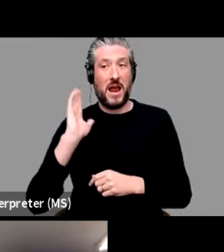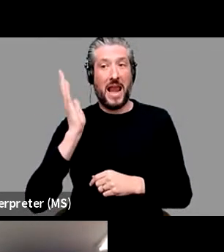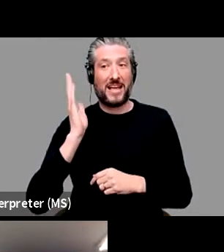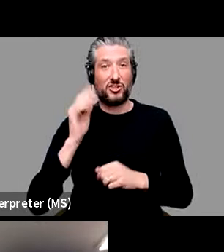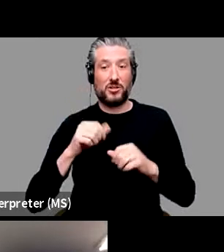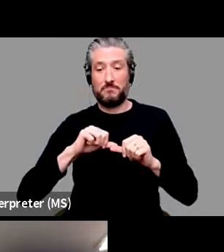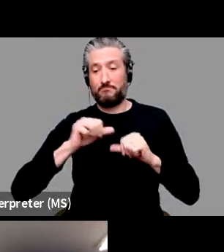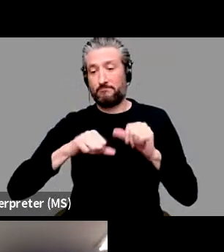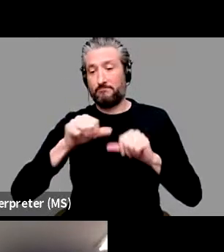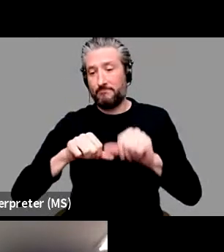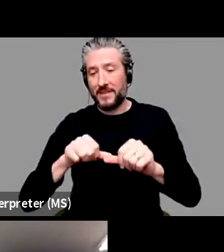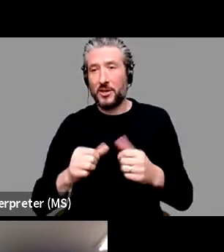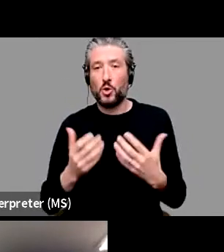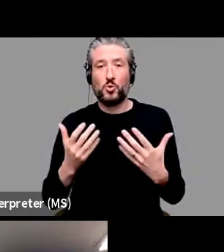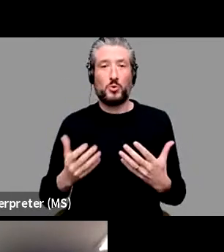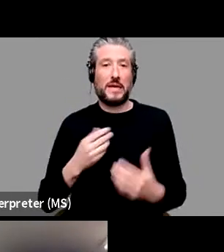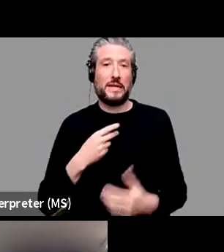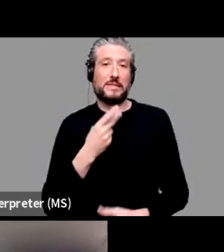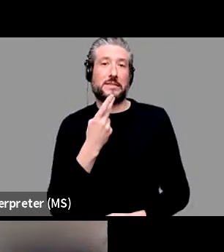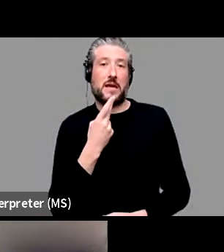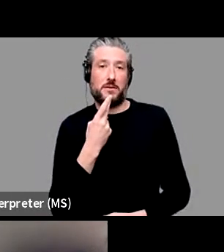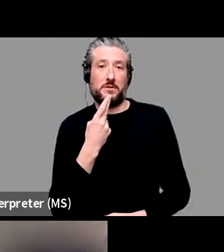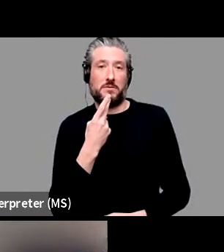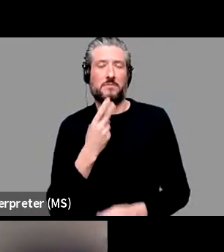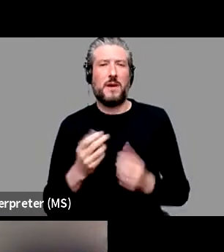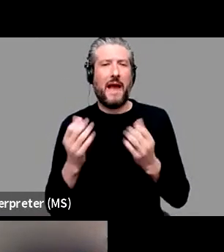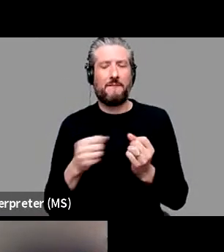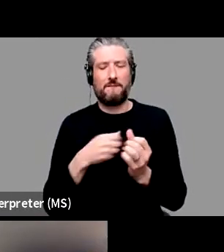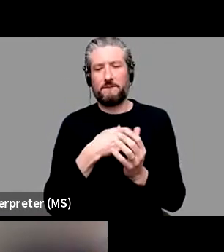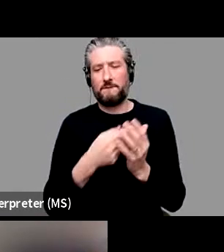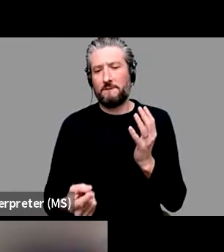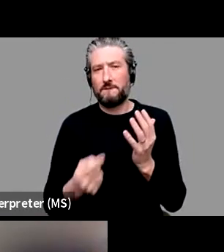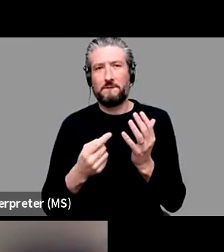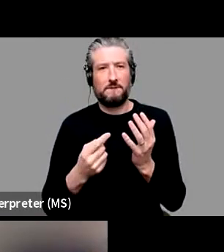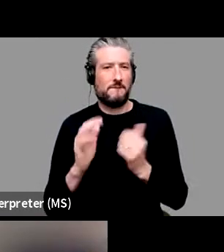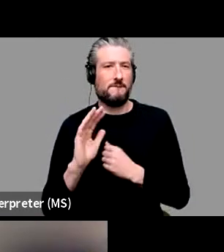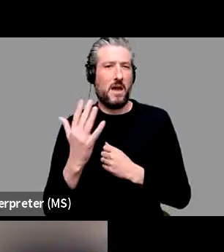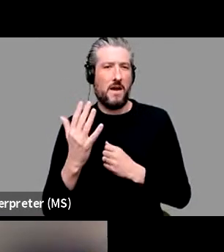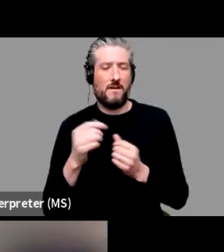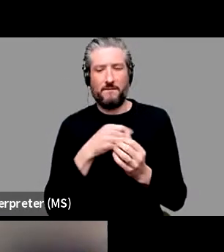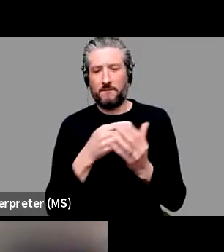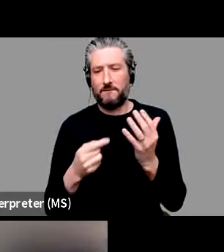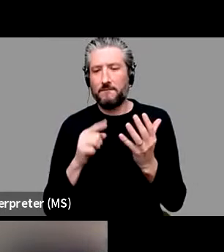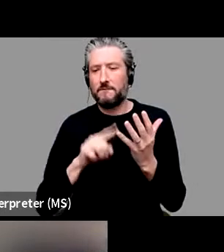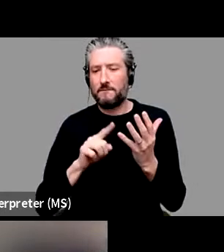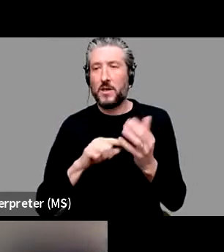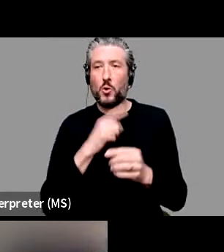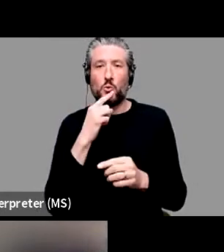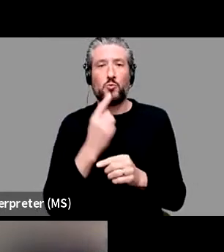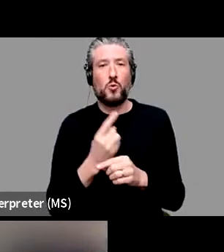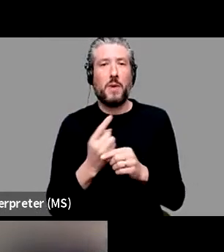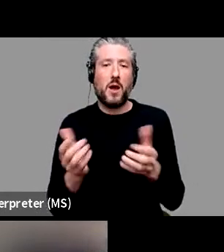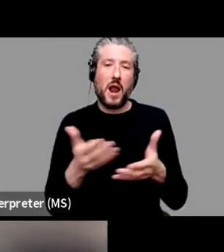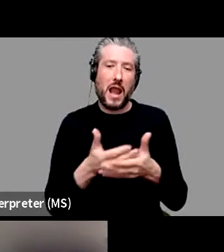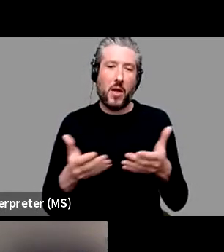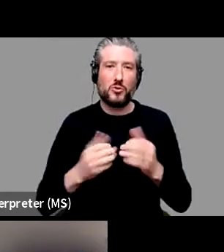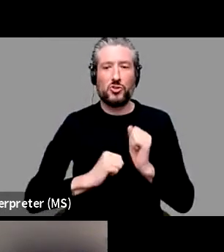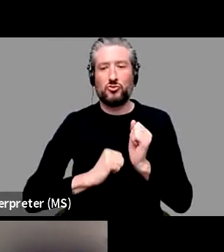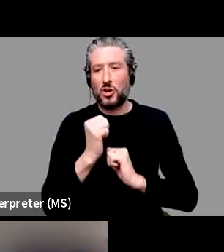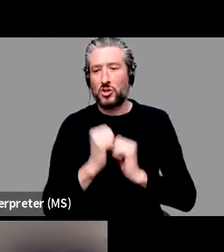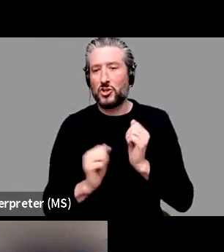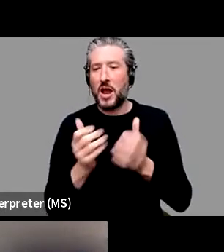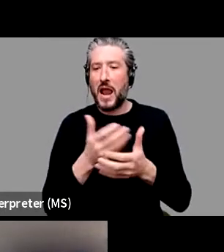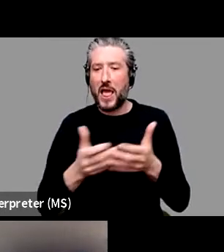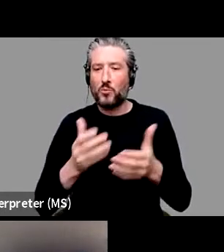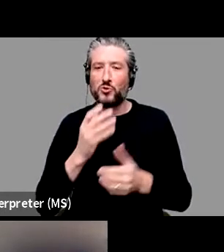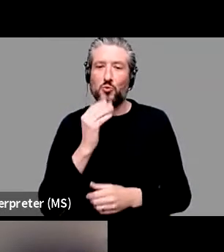second in our five part series on our on our sort of theme of language structure and language use. And I'm really very happy to welcome Adele